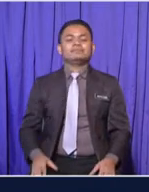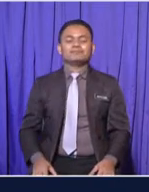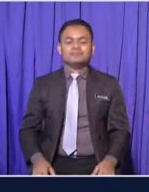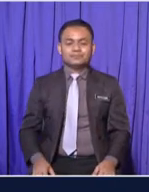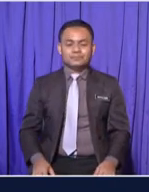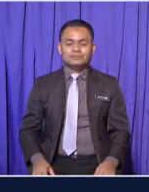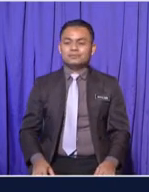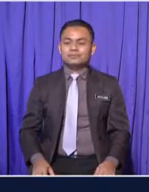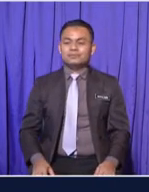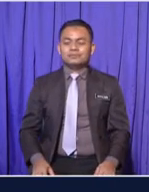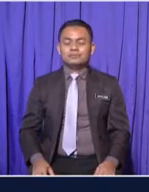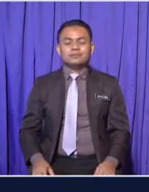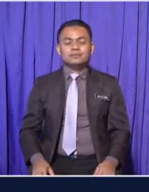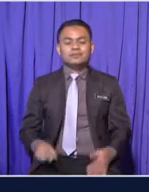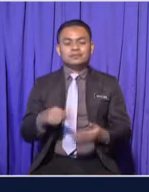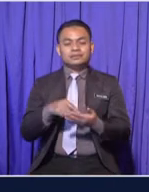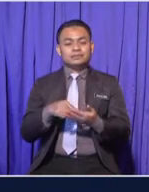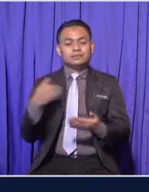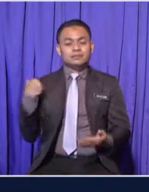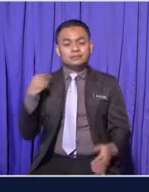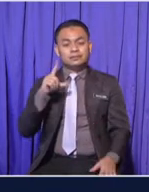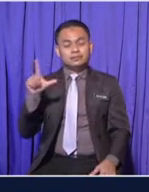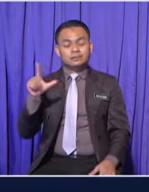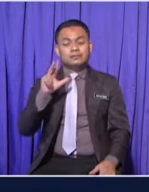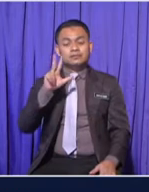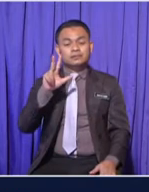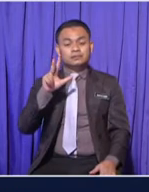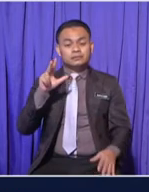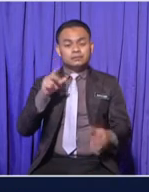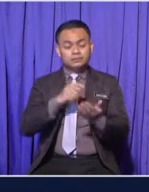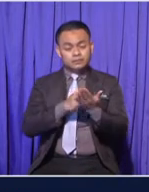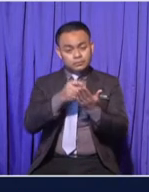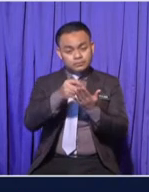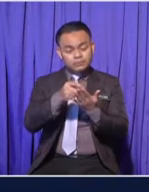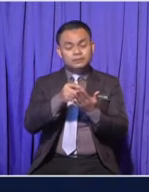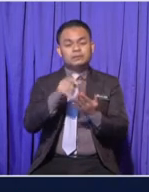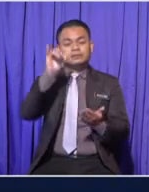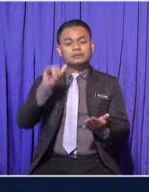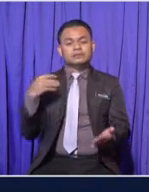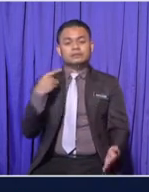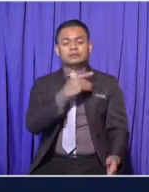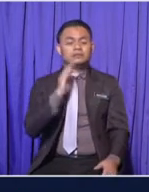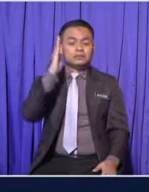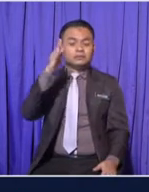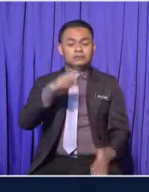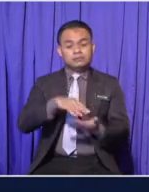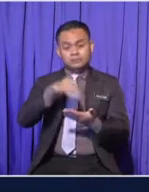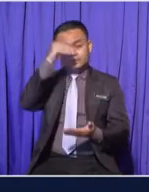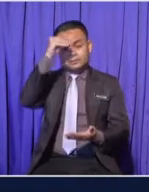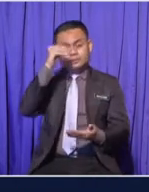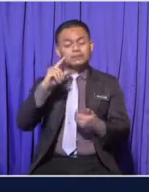These are the 3 topics that we will focus on today Firstly,